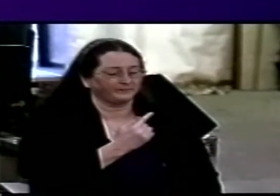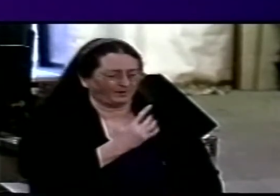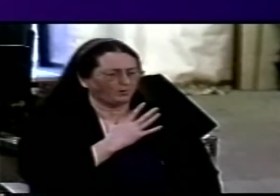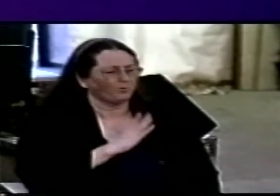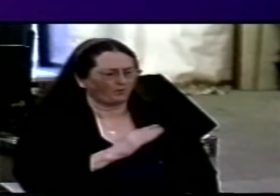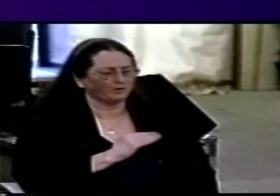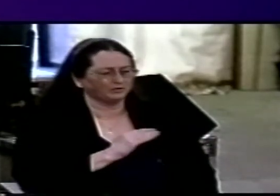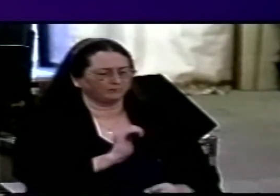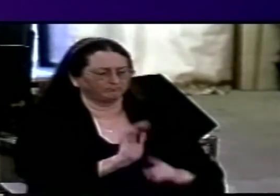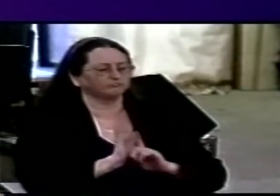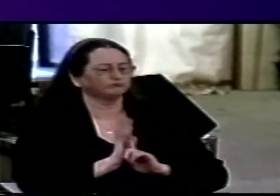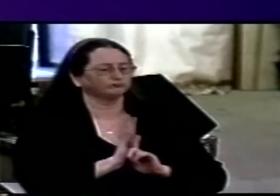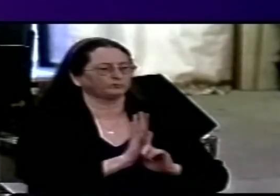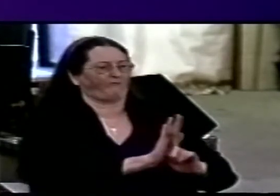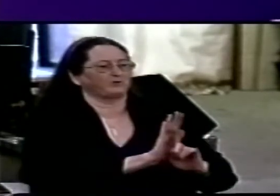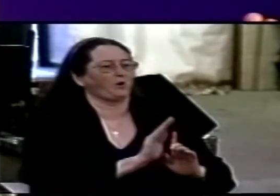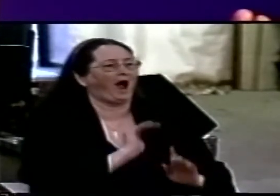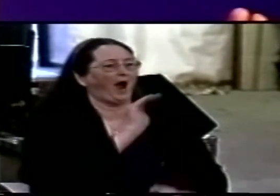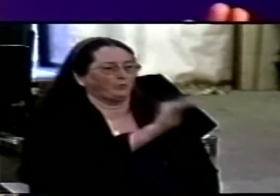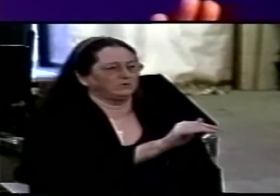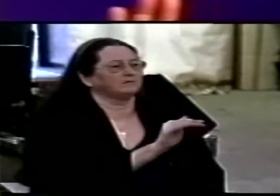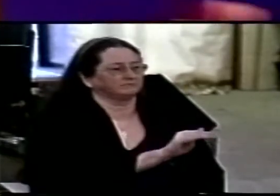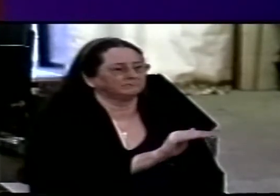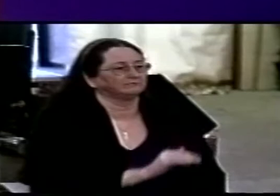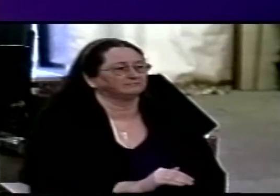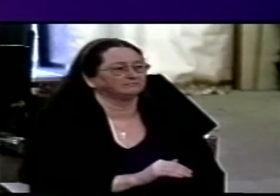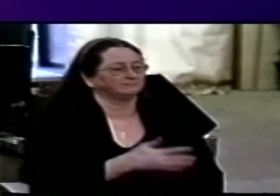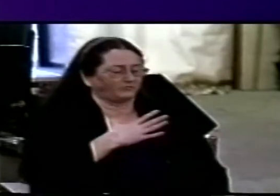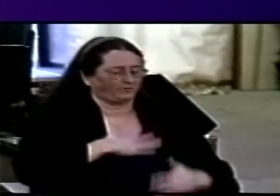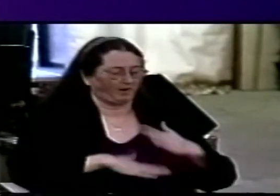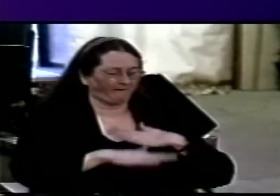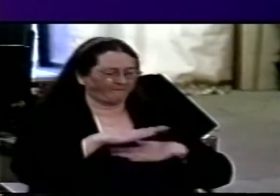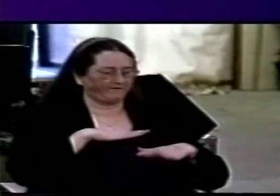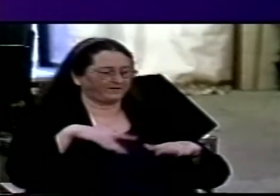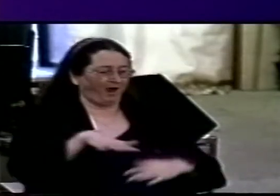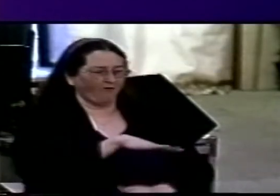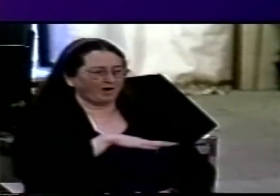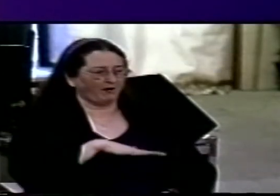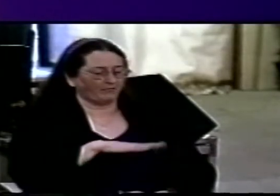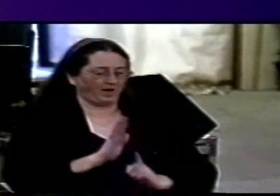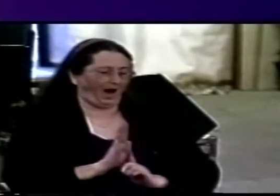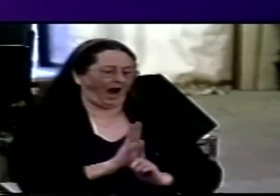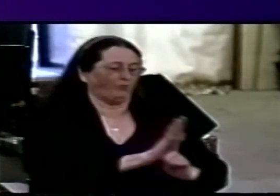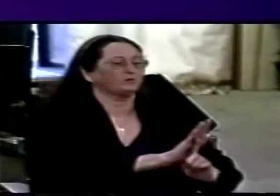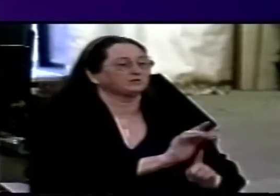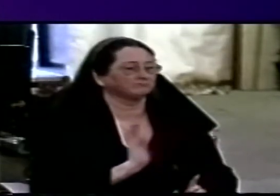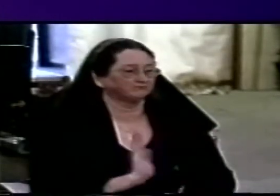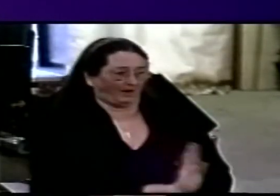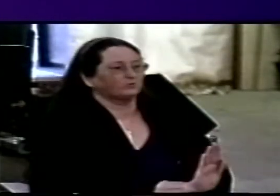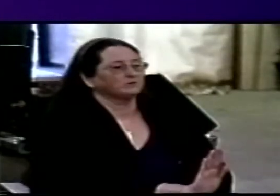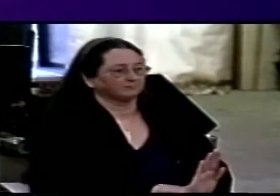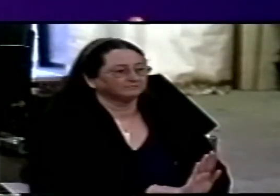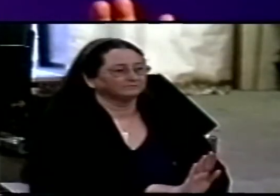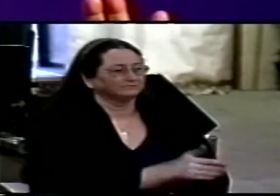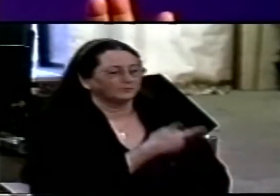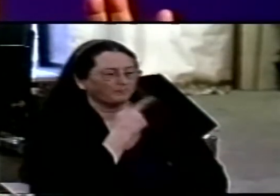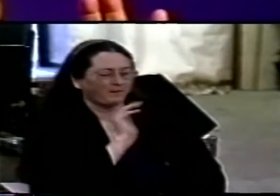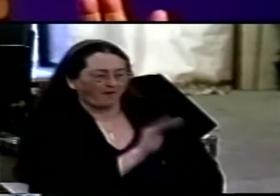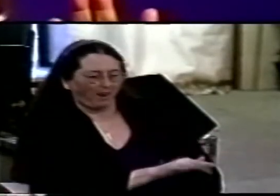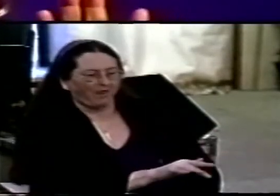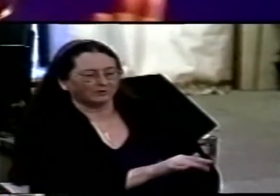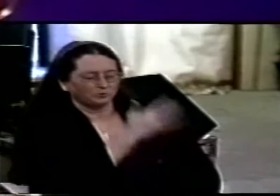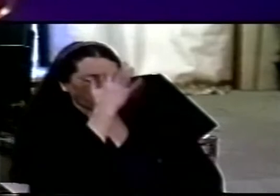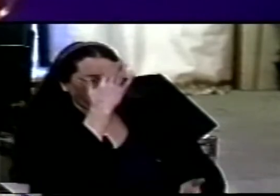we want to move them out of their comfort zone and we pray for those beyond this crowd of twelve and we want these people to